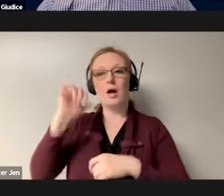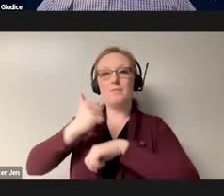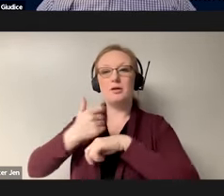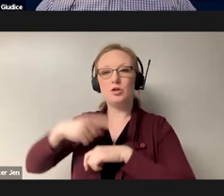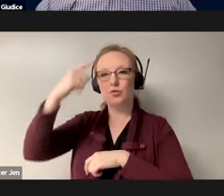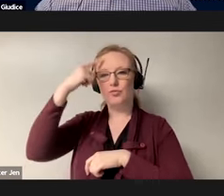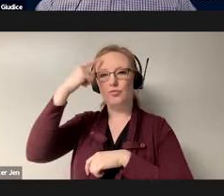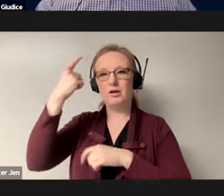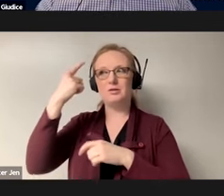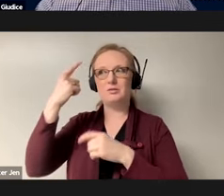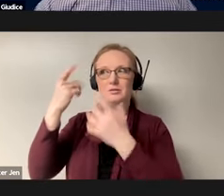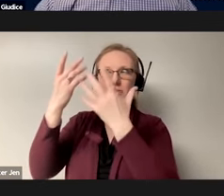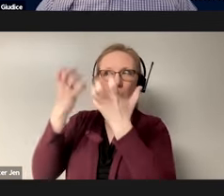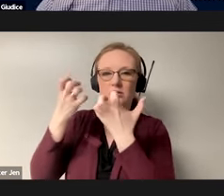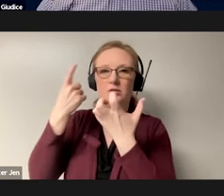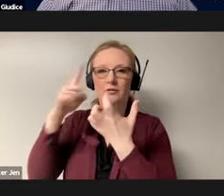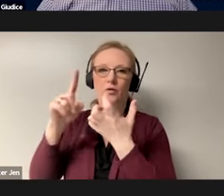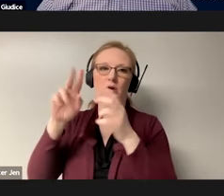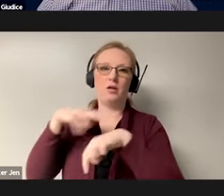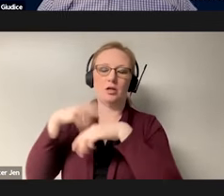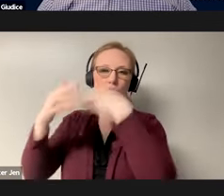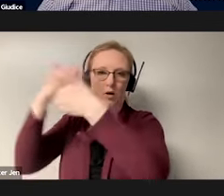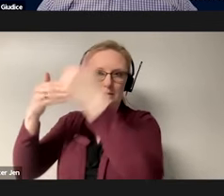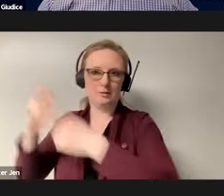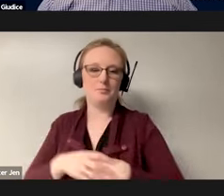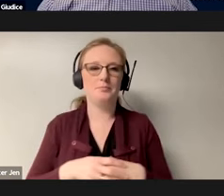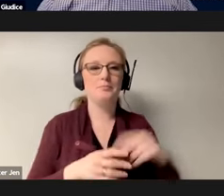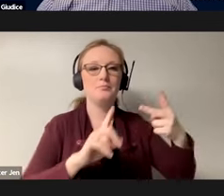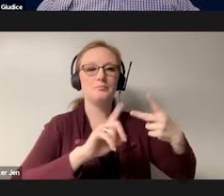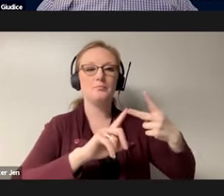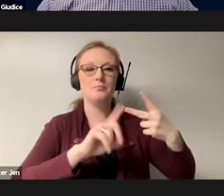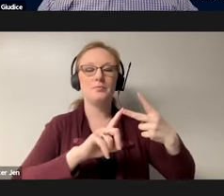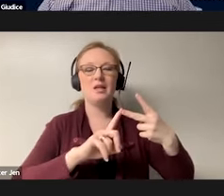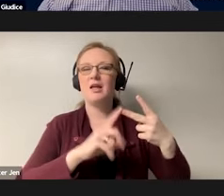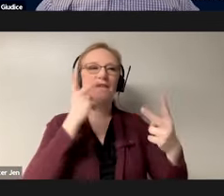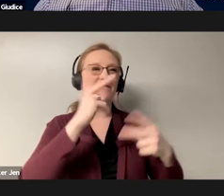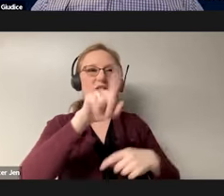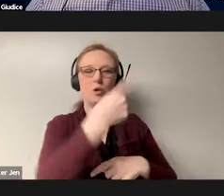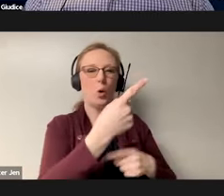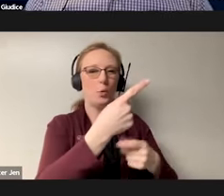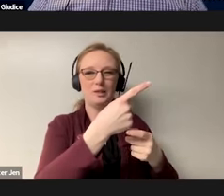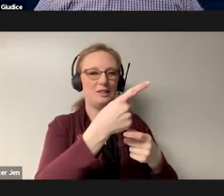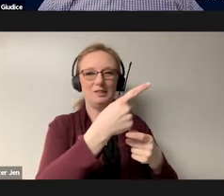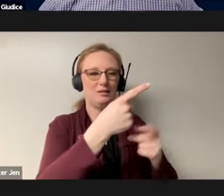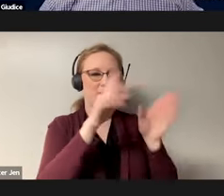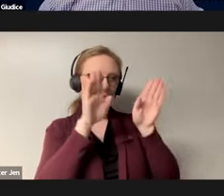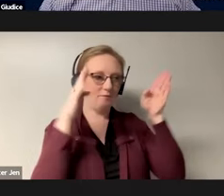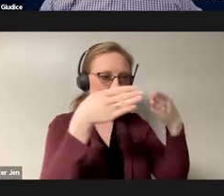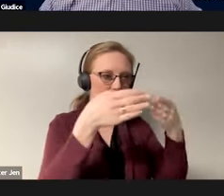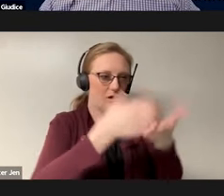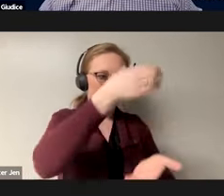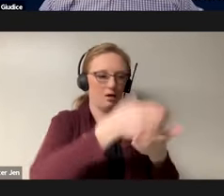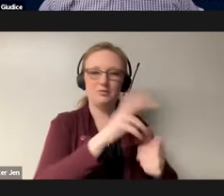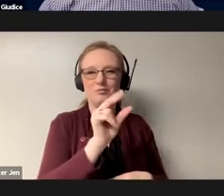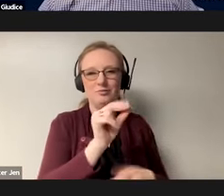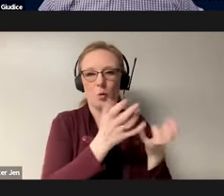information processing. Second, we need to move beyond the vision-only bottleneck of visualization to support